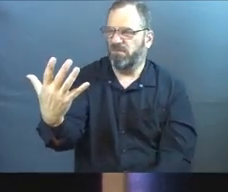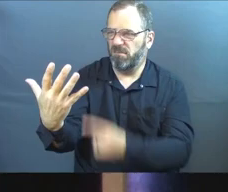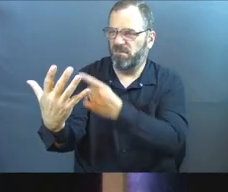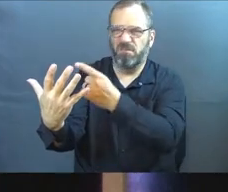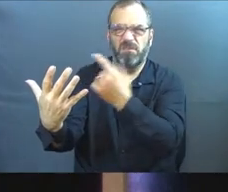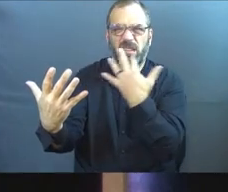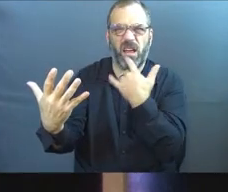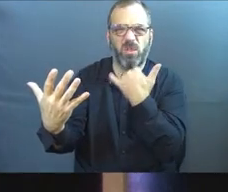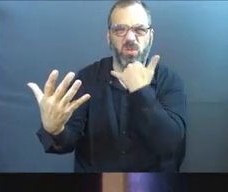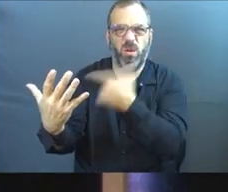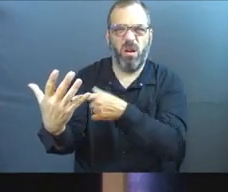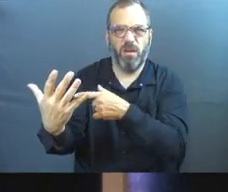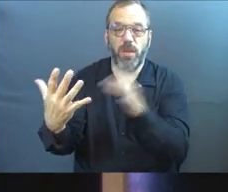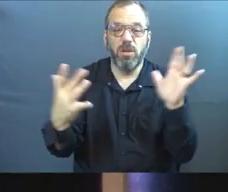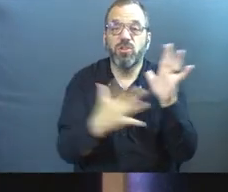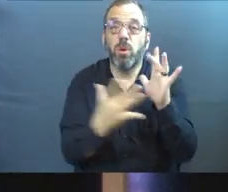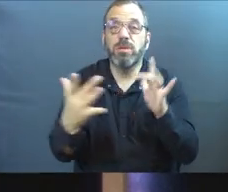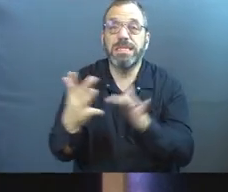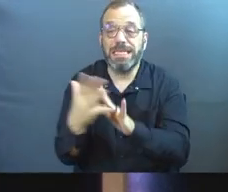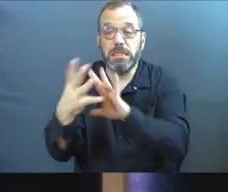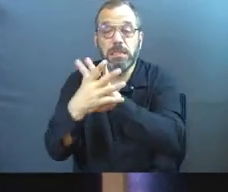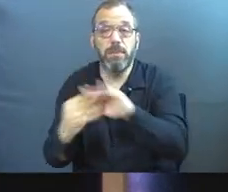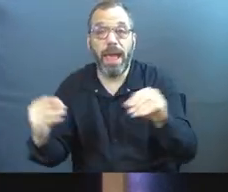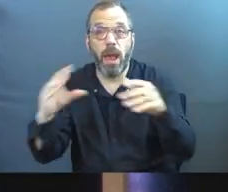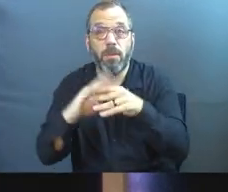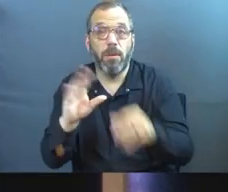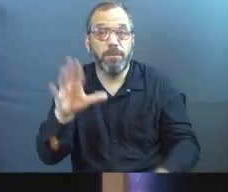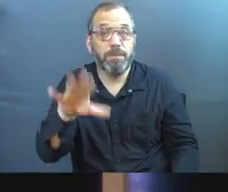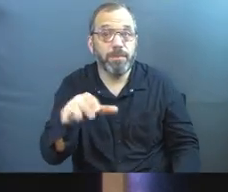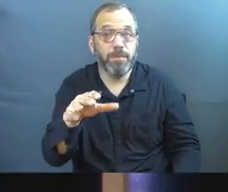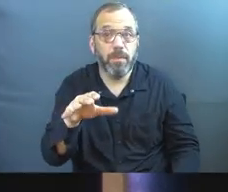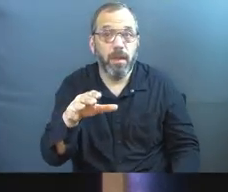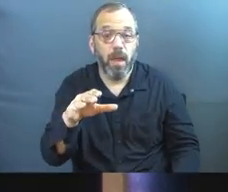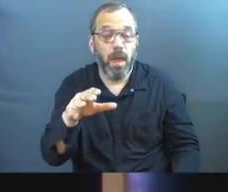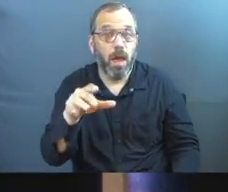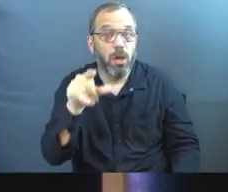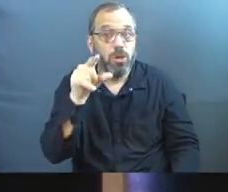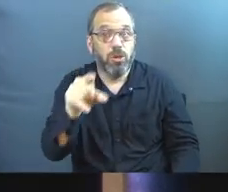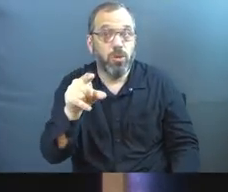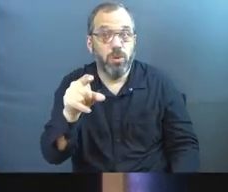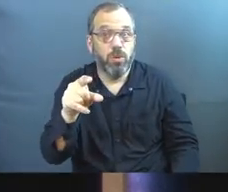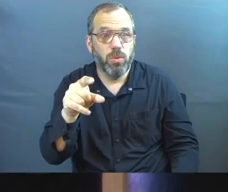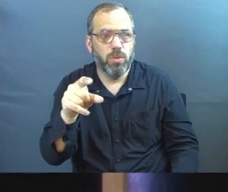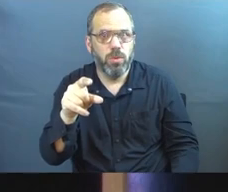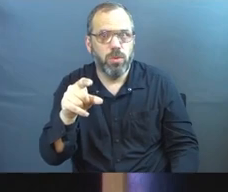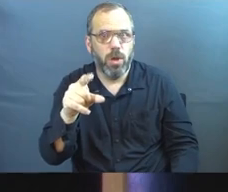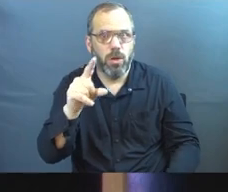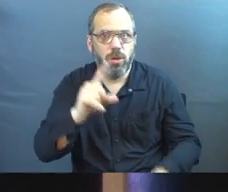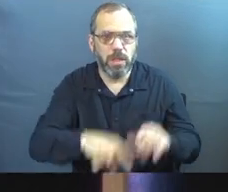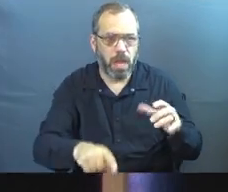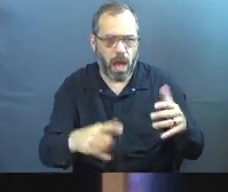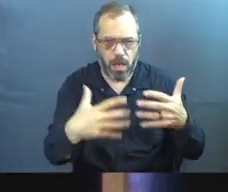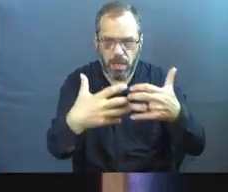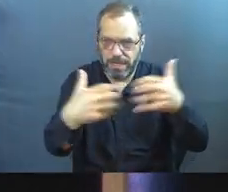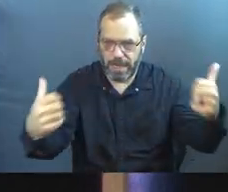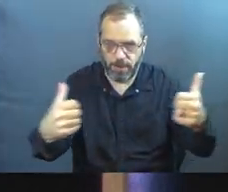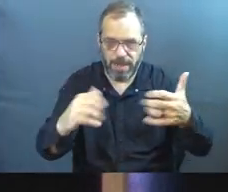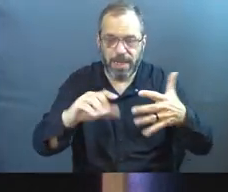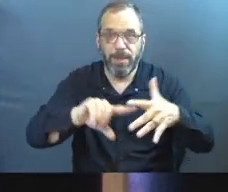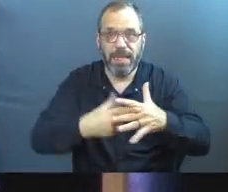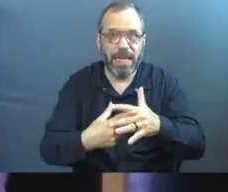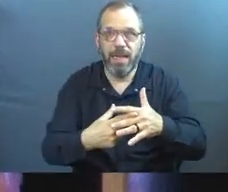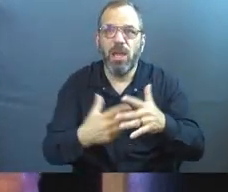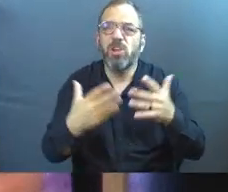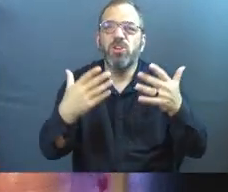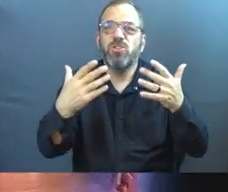And so Jesus is coming in here and saying the part of the reason that you couldn't weed it initially is